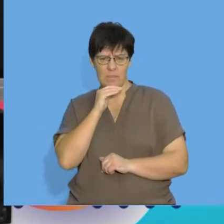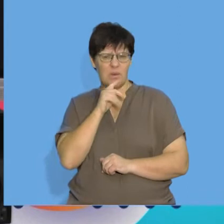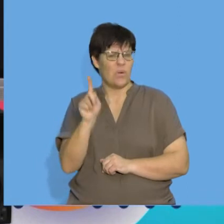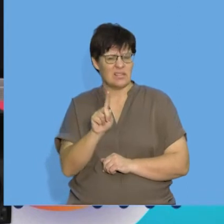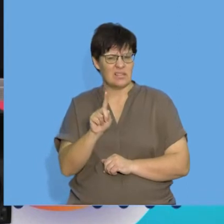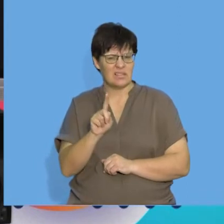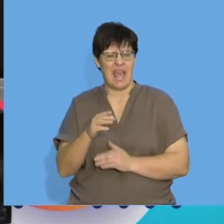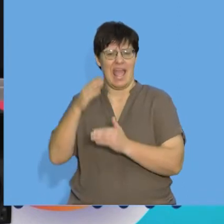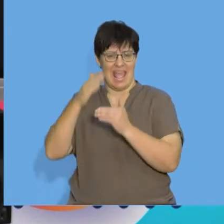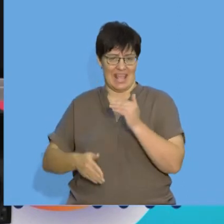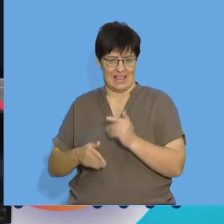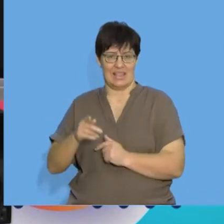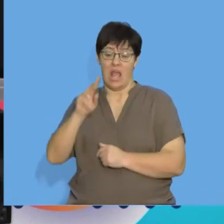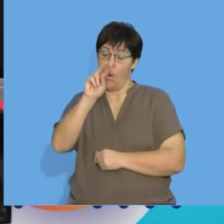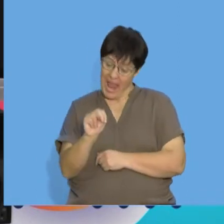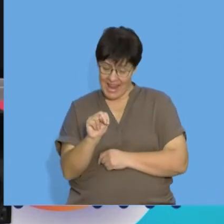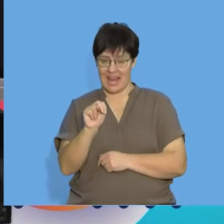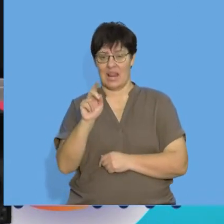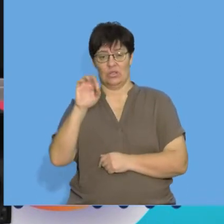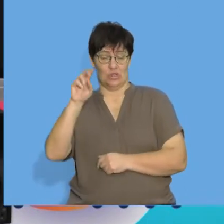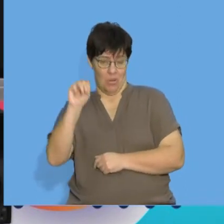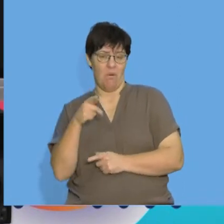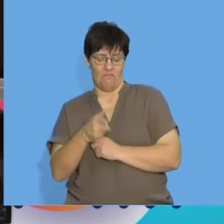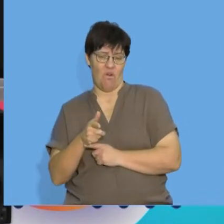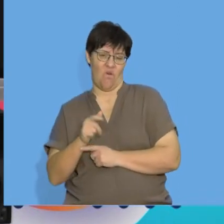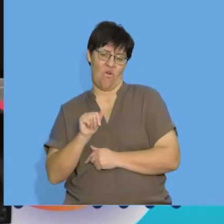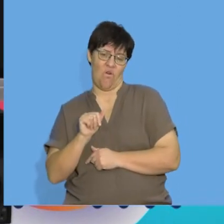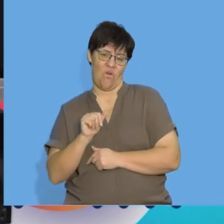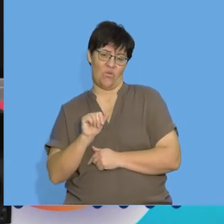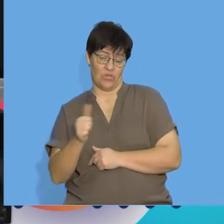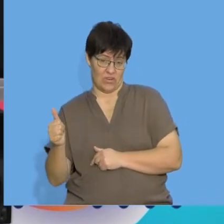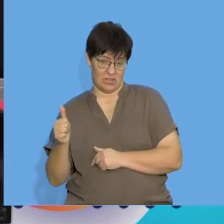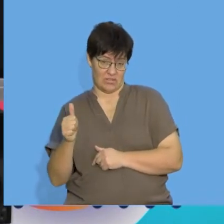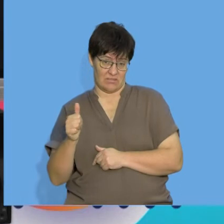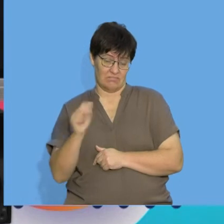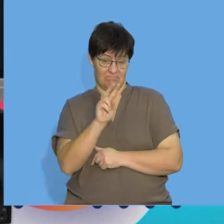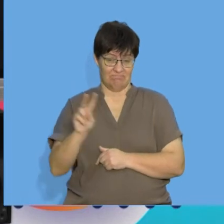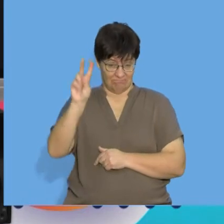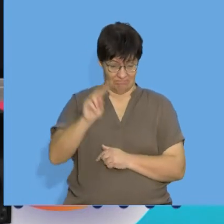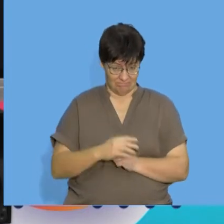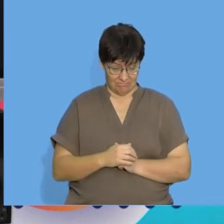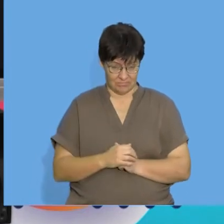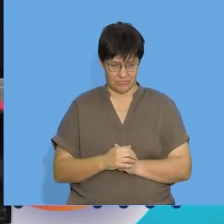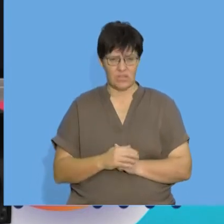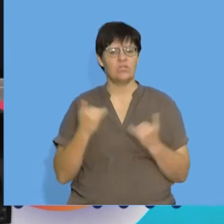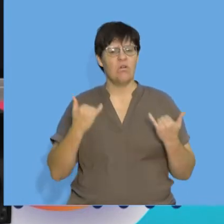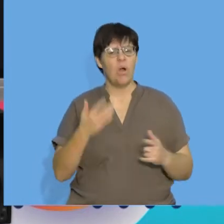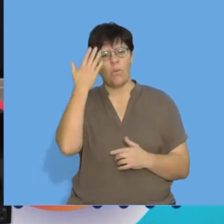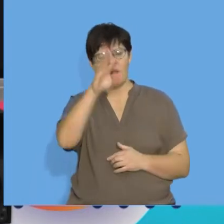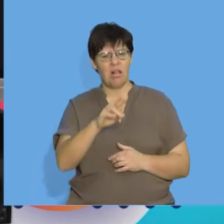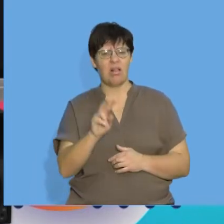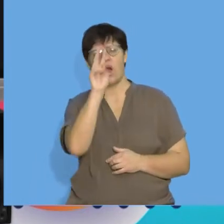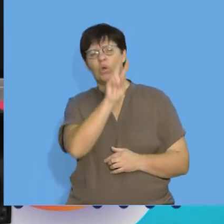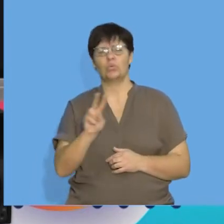term of a quadratic sequence. So, I'm sure that at this point, you've all been familiar with the quadratic